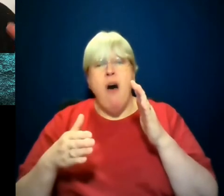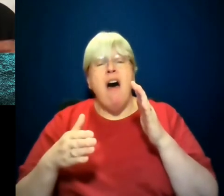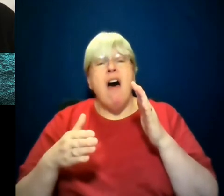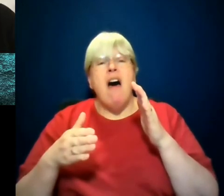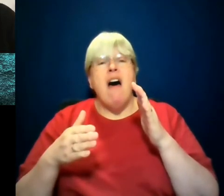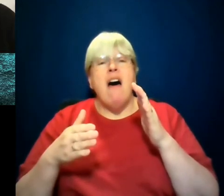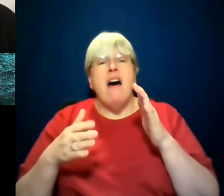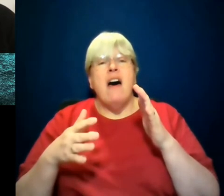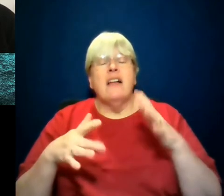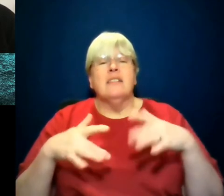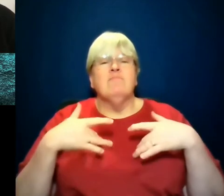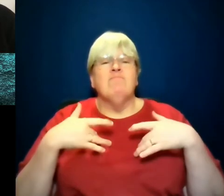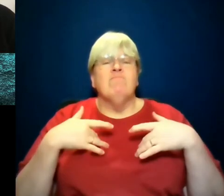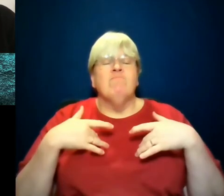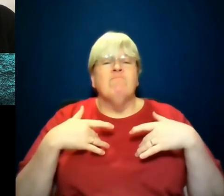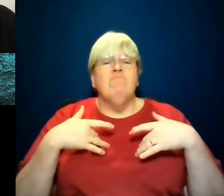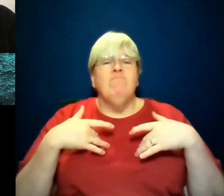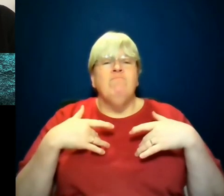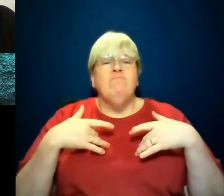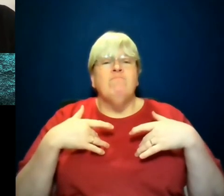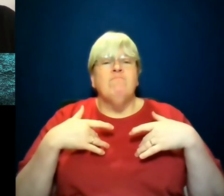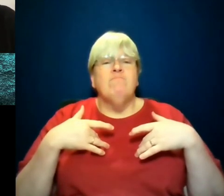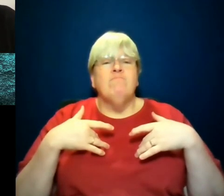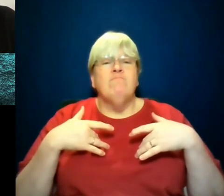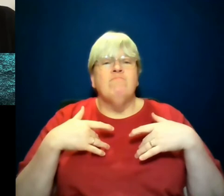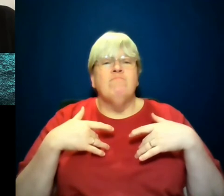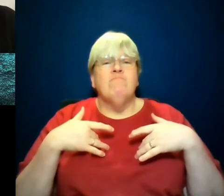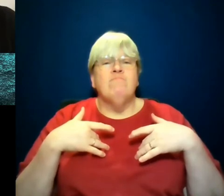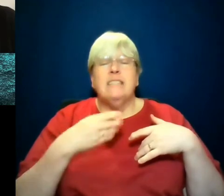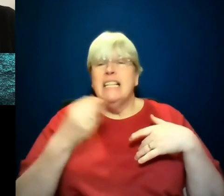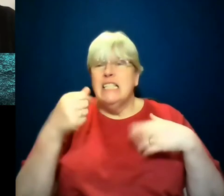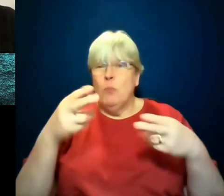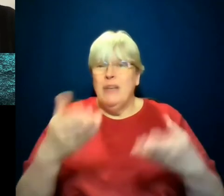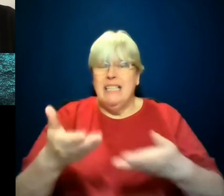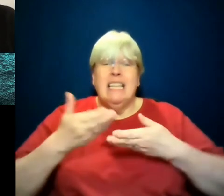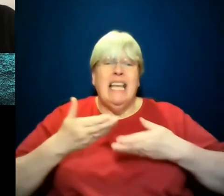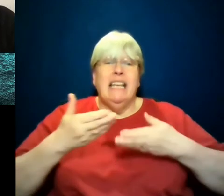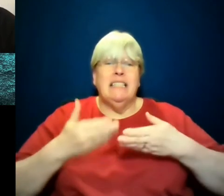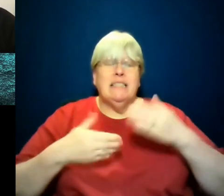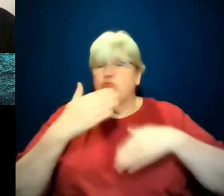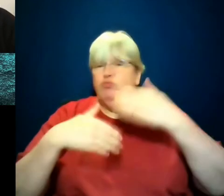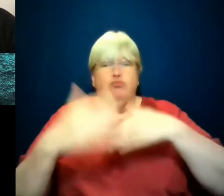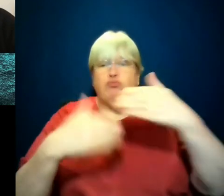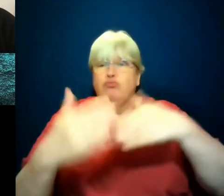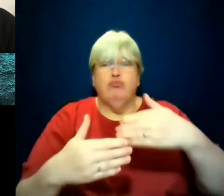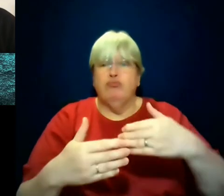a gift and a curse, meaning in some ways it's a gift because I just have stuff to do. I